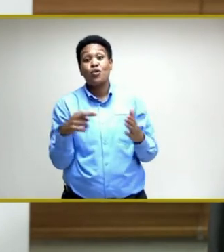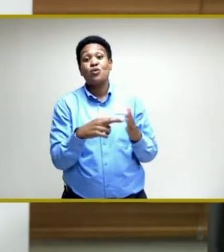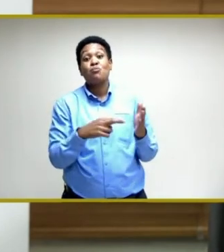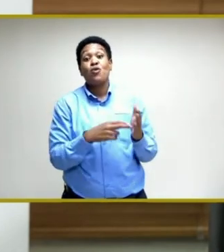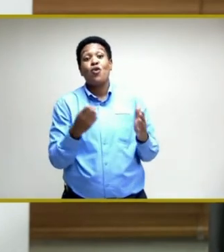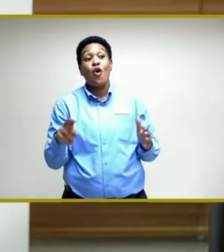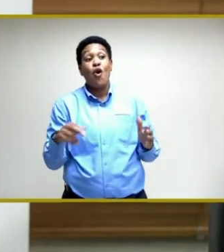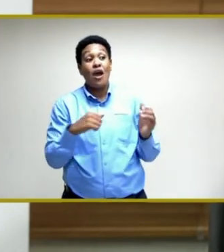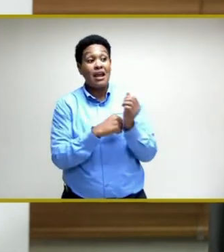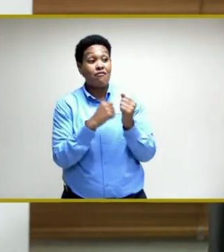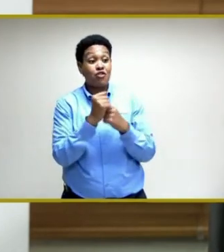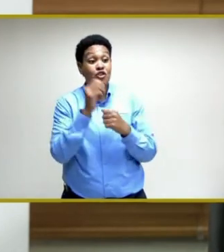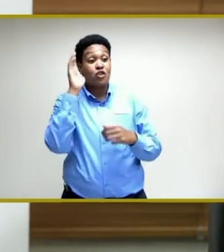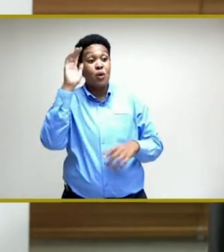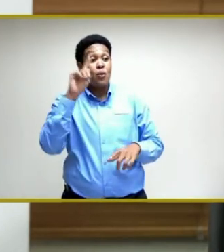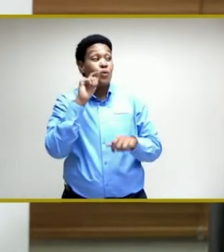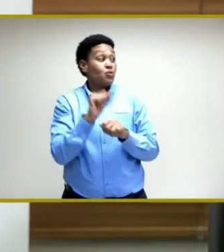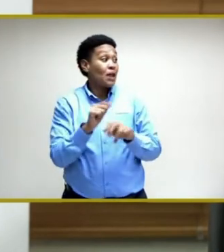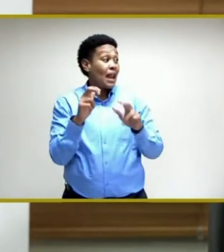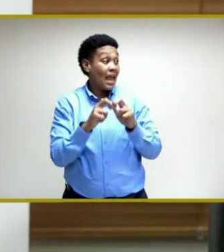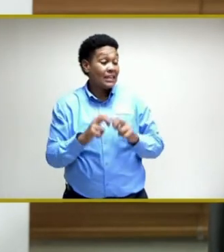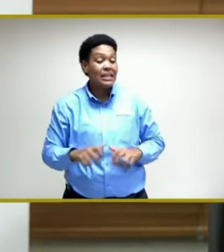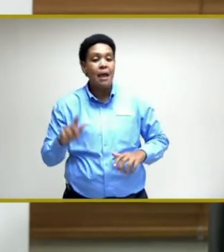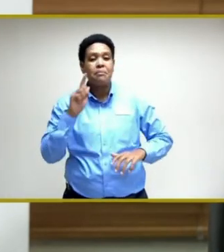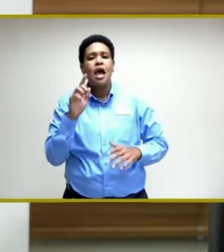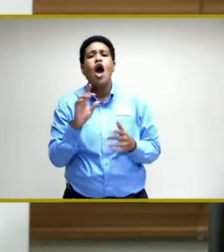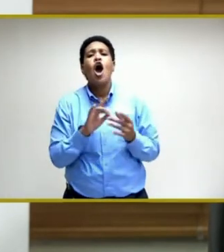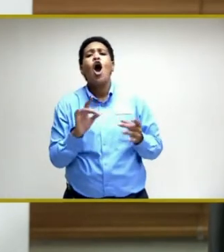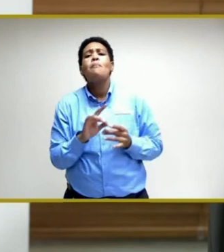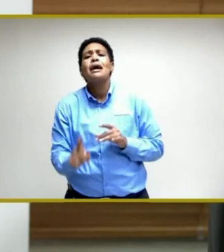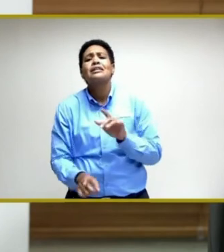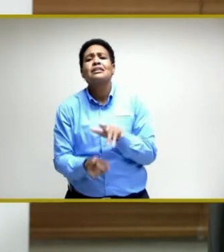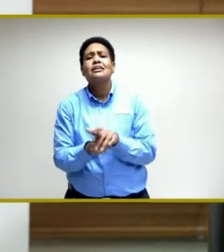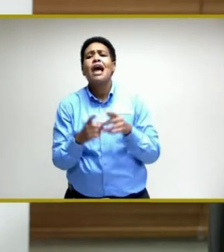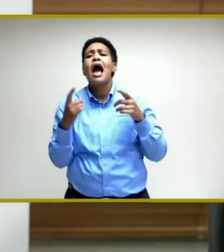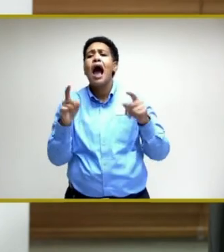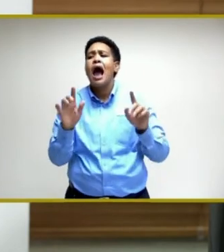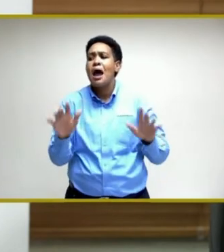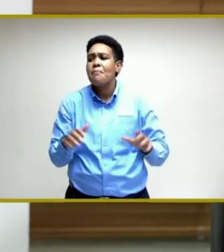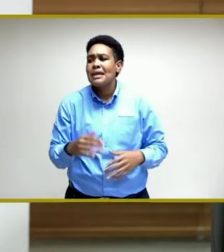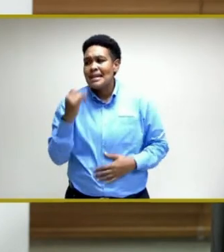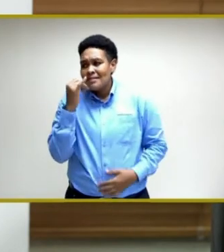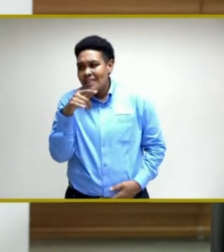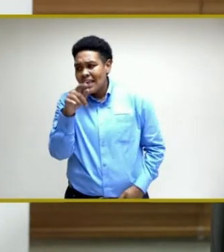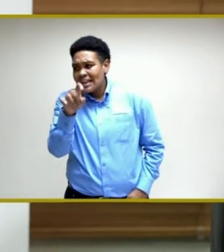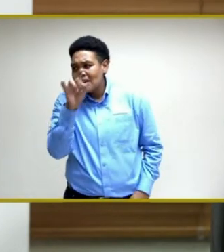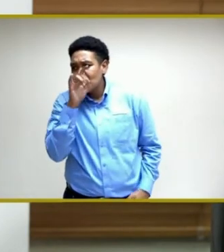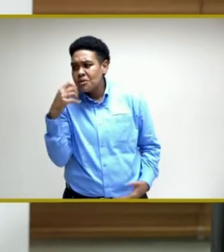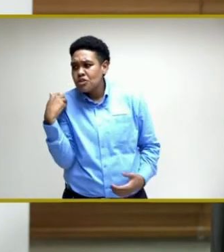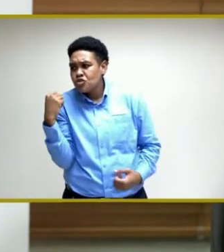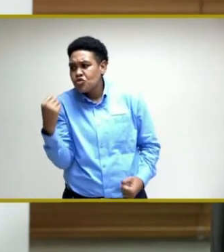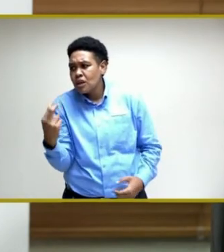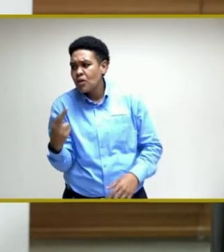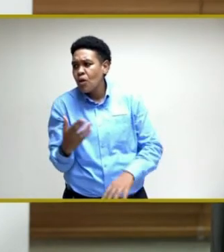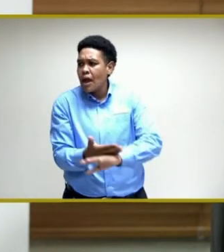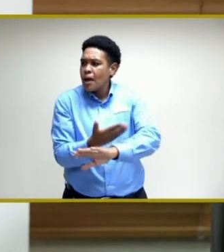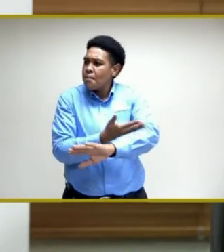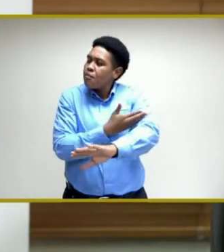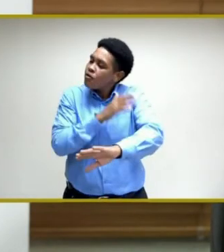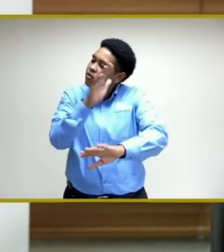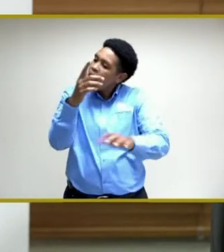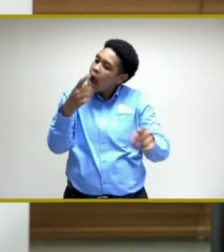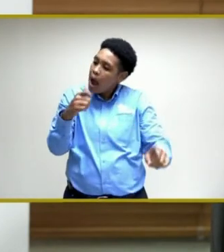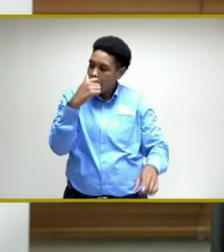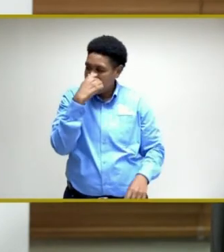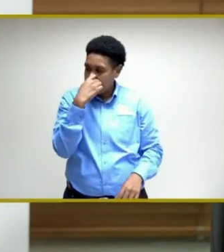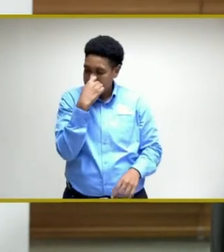infrastructure would have been examined and comments made if they needed to be strengthened or improved. And